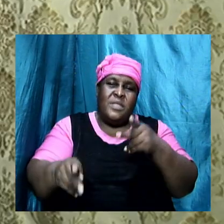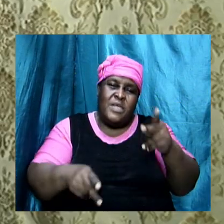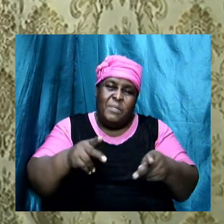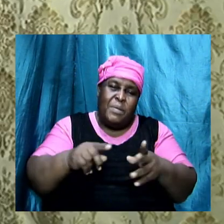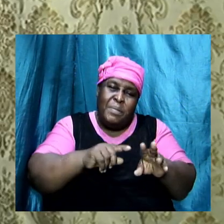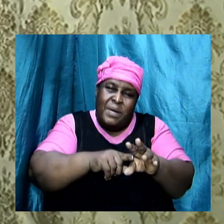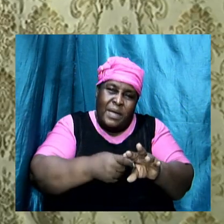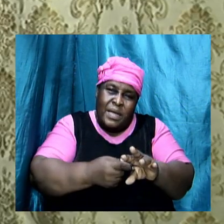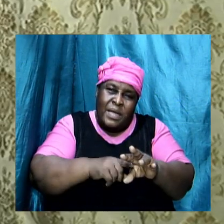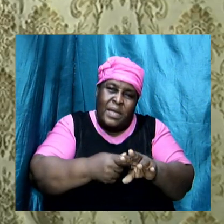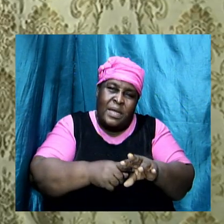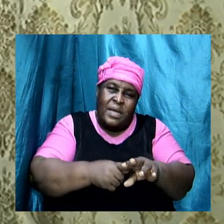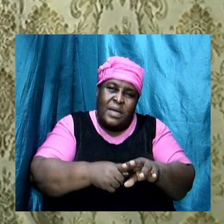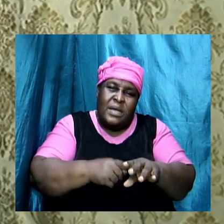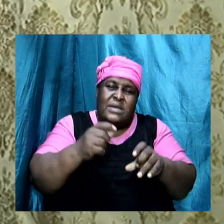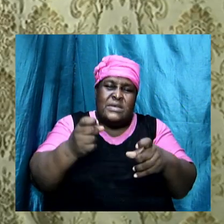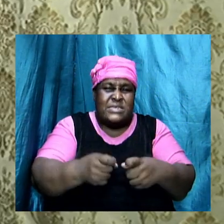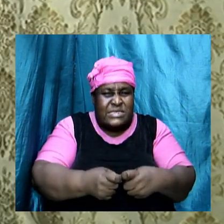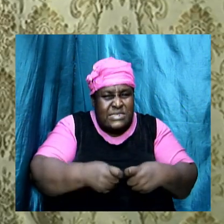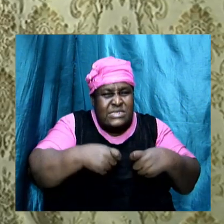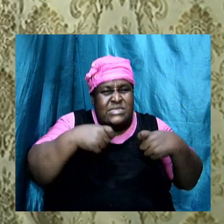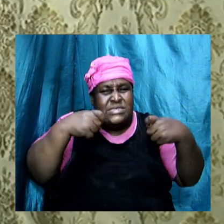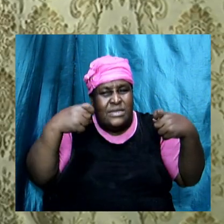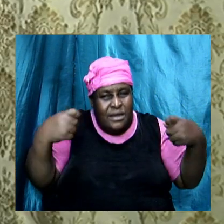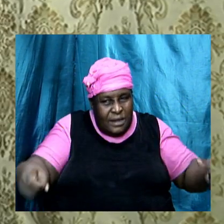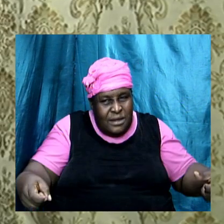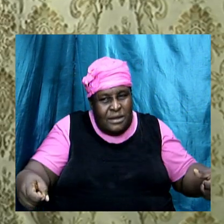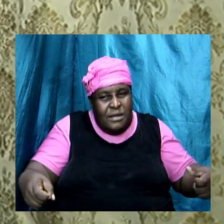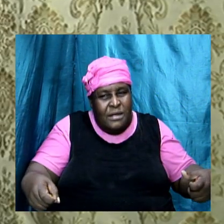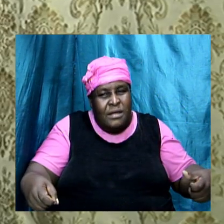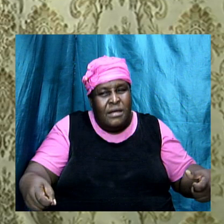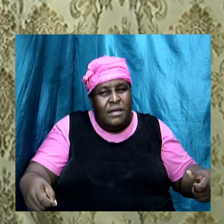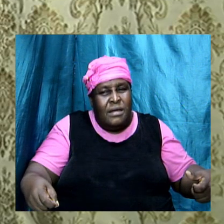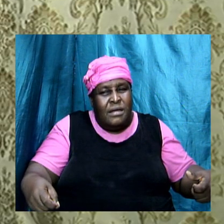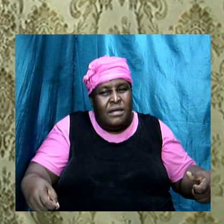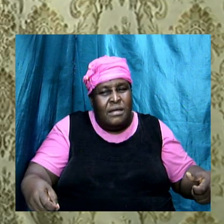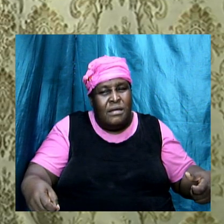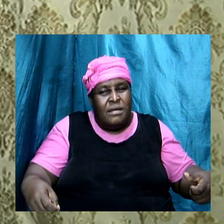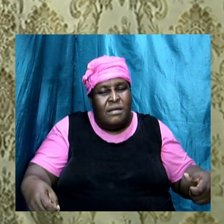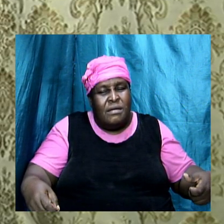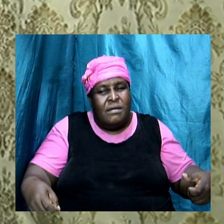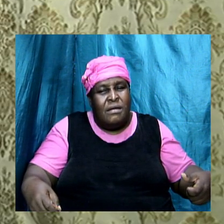began to commit war-dom with the daughters of Moab.